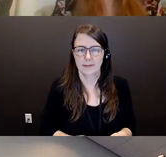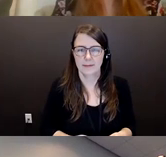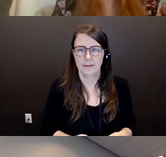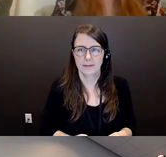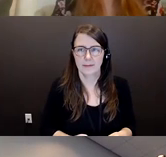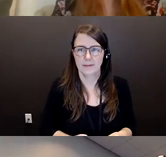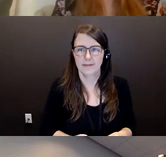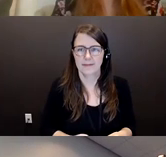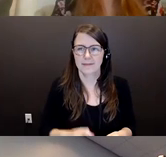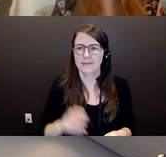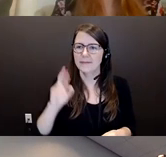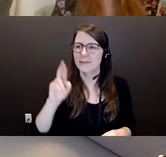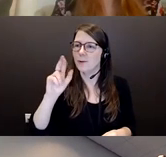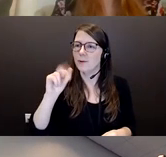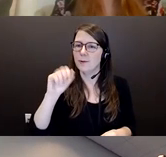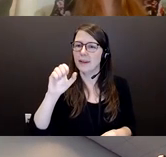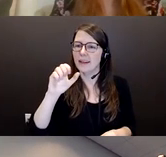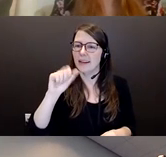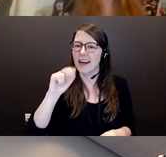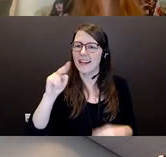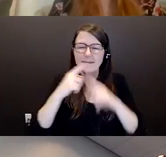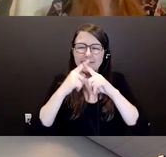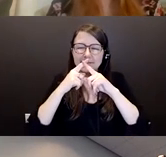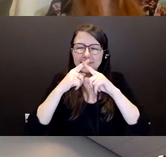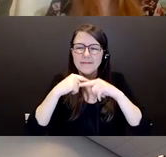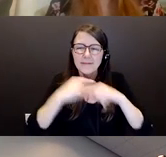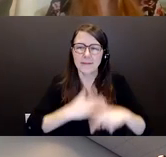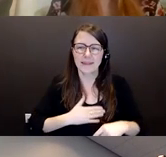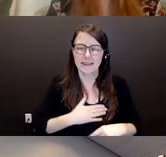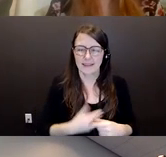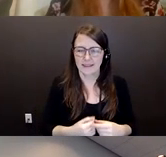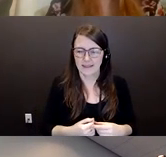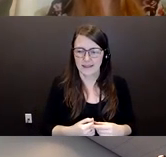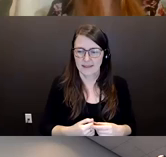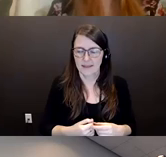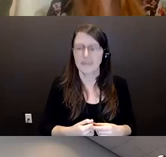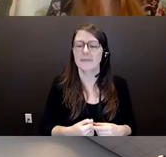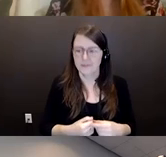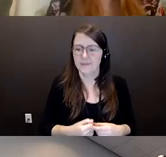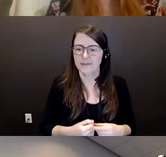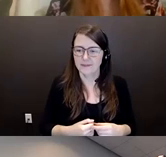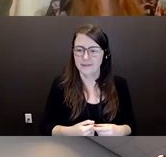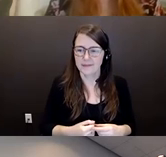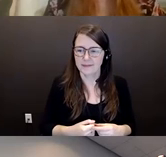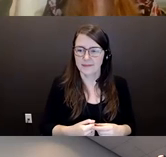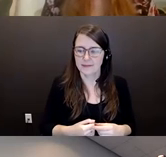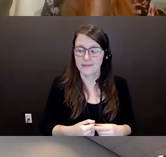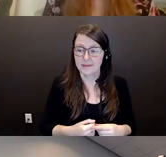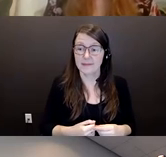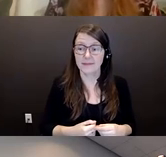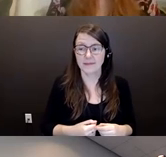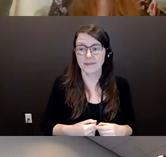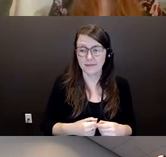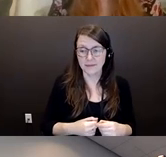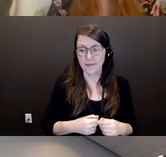Ray Ann, you need to unmute yourself. So, just to give a background about our organization. For those who are